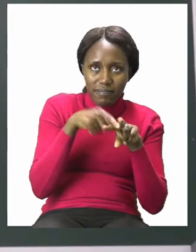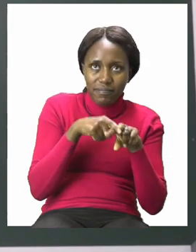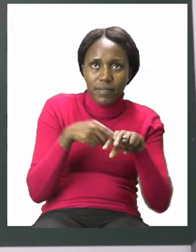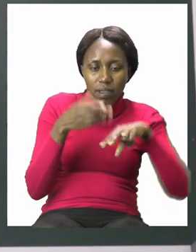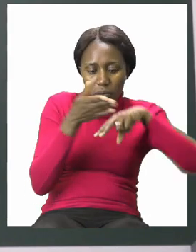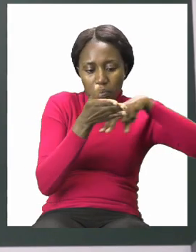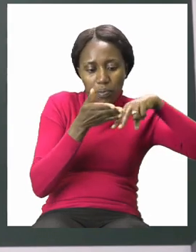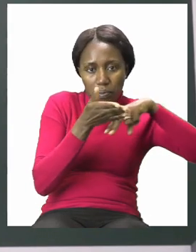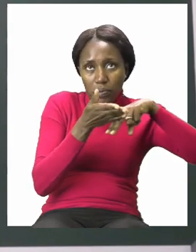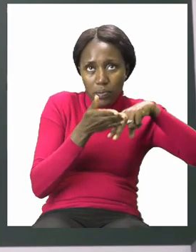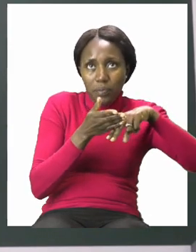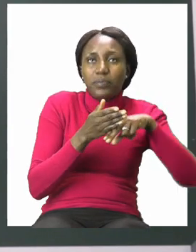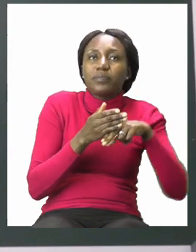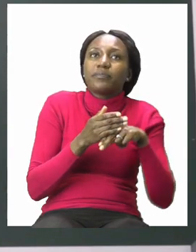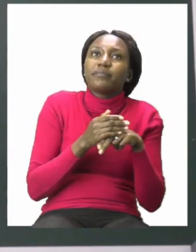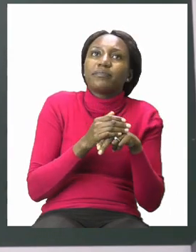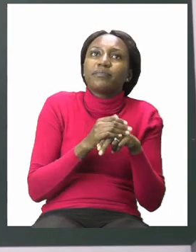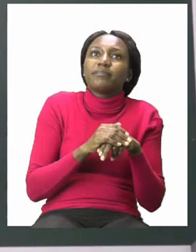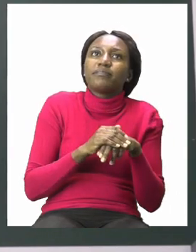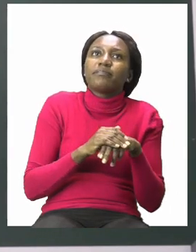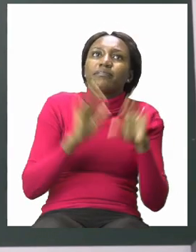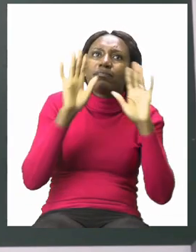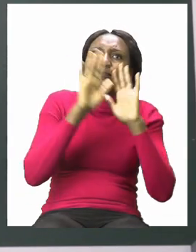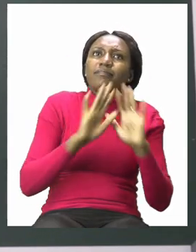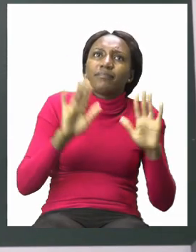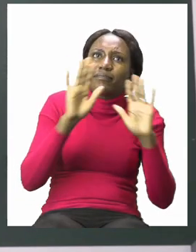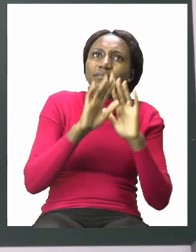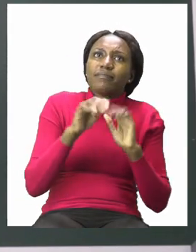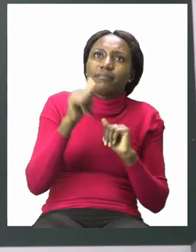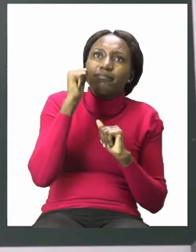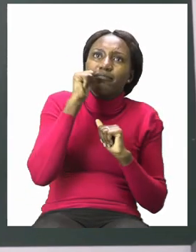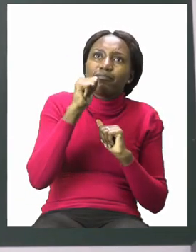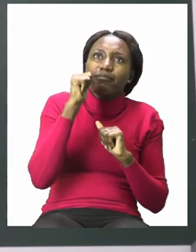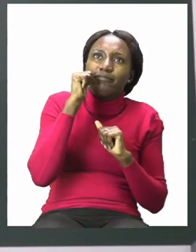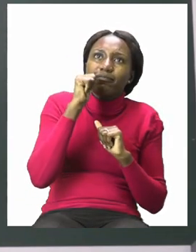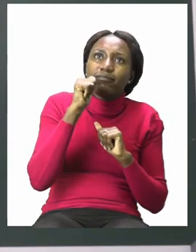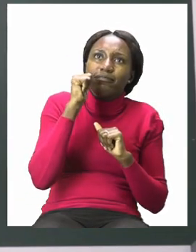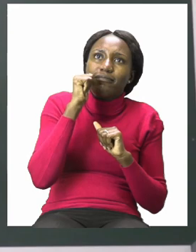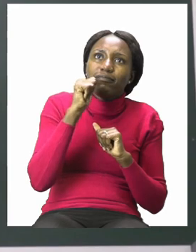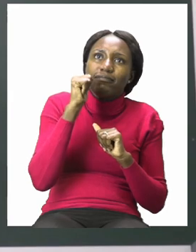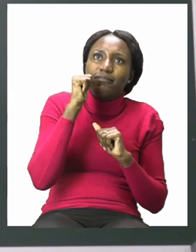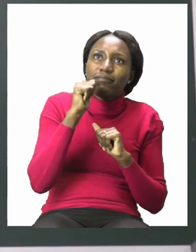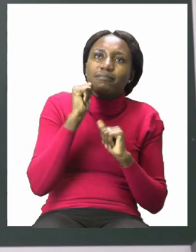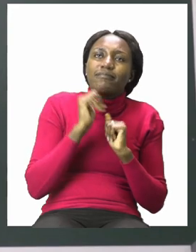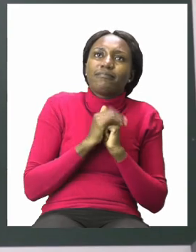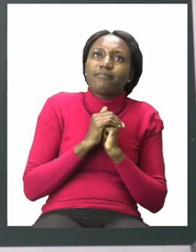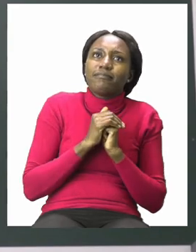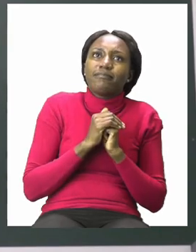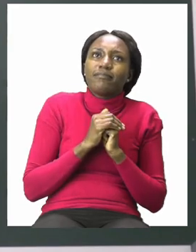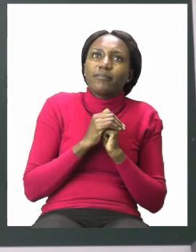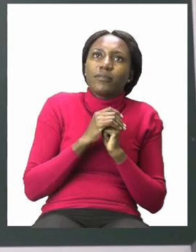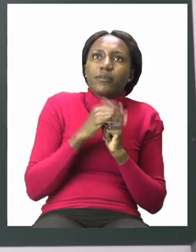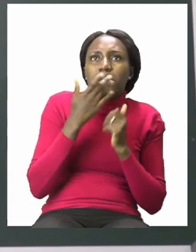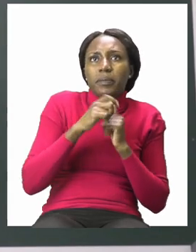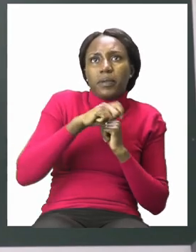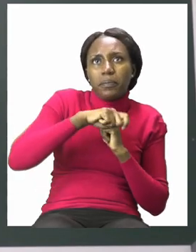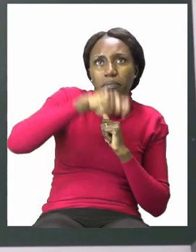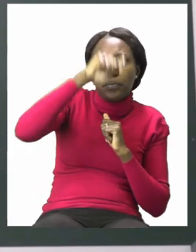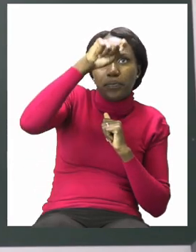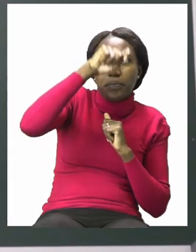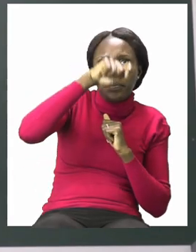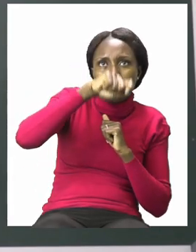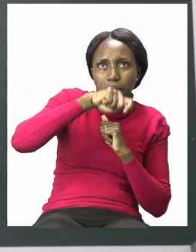shorts. Please colour using the method of going up and down or from